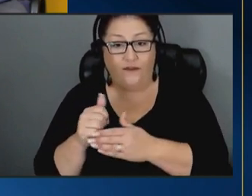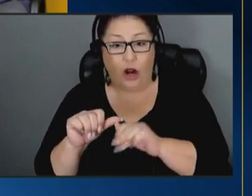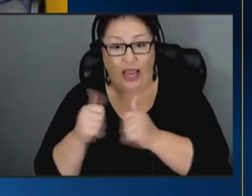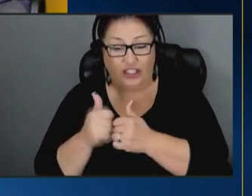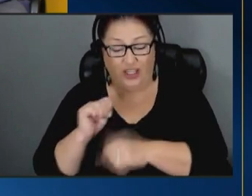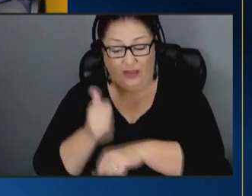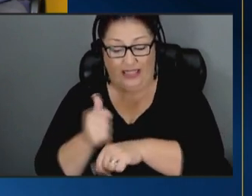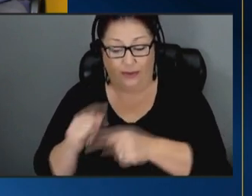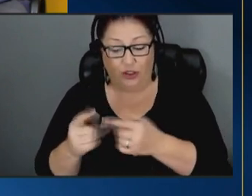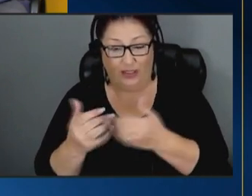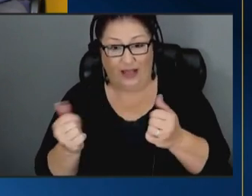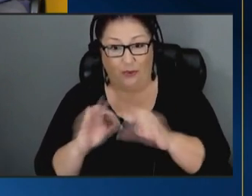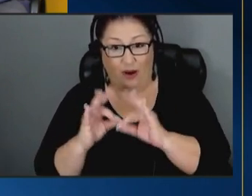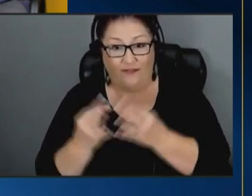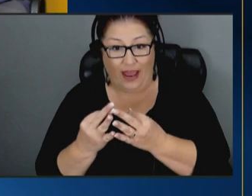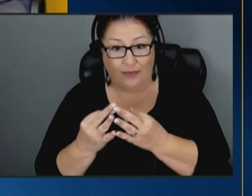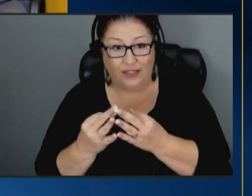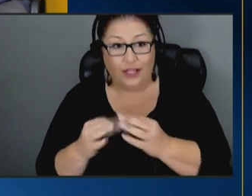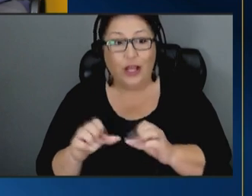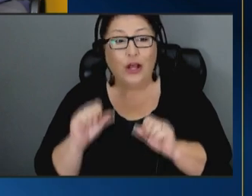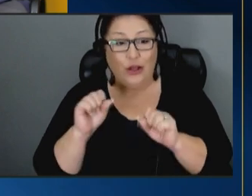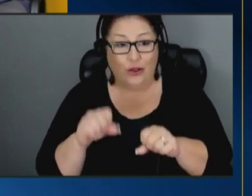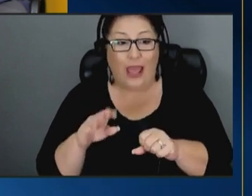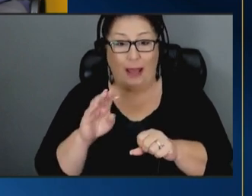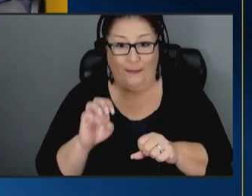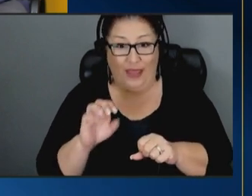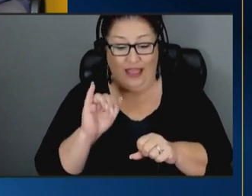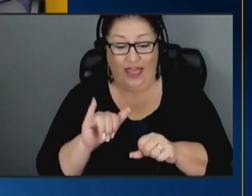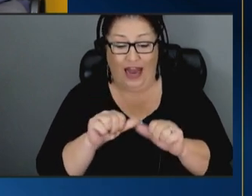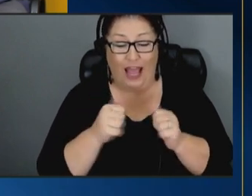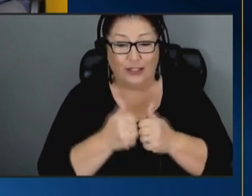you can be the very agency to keep families together